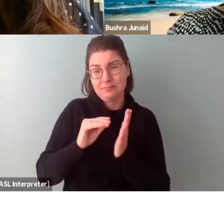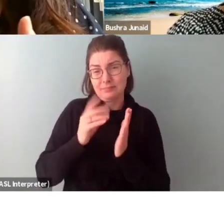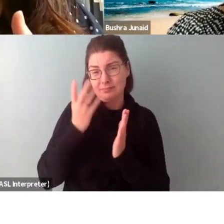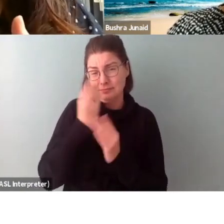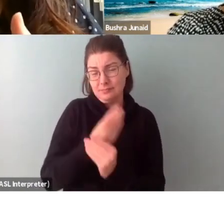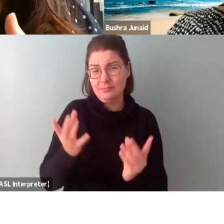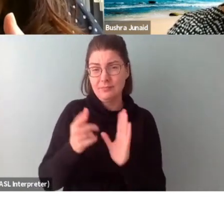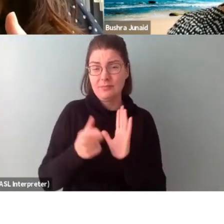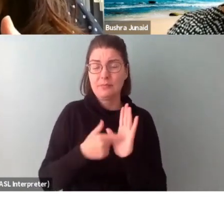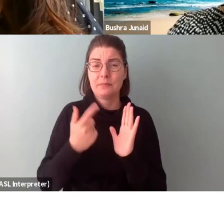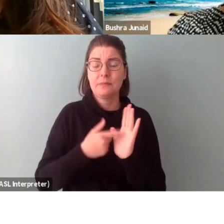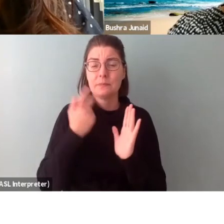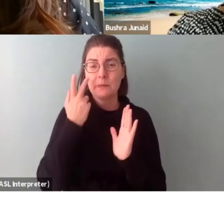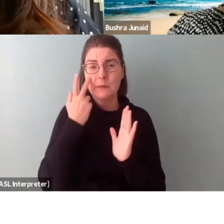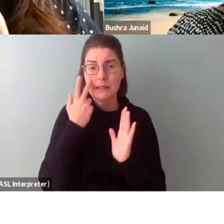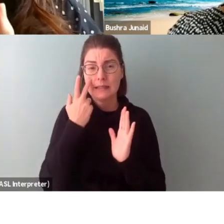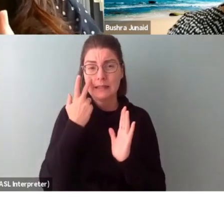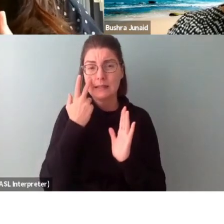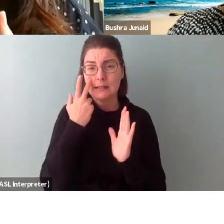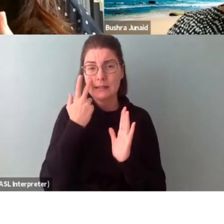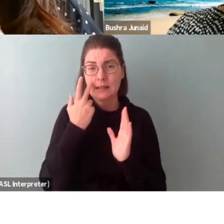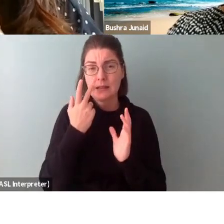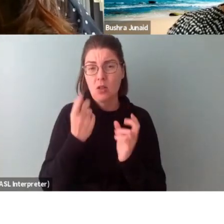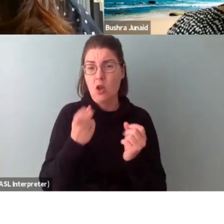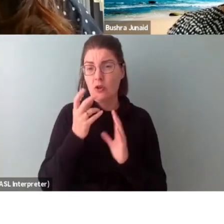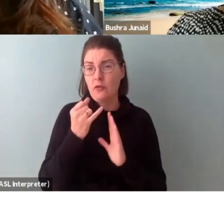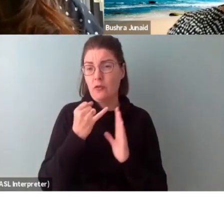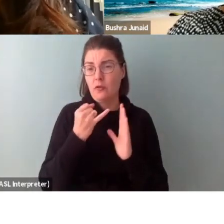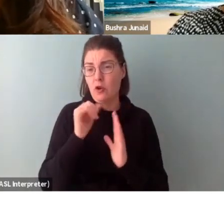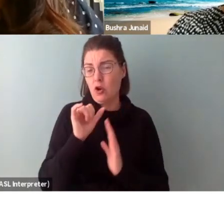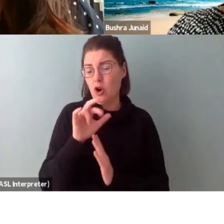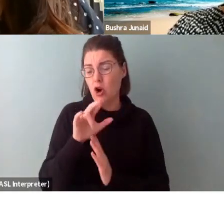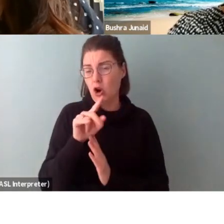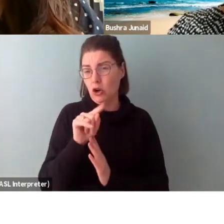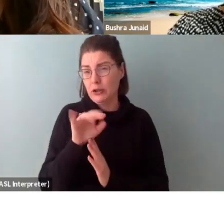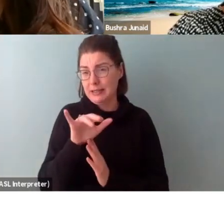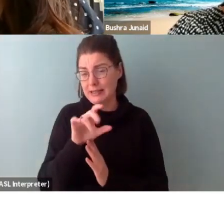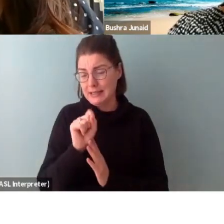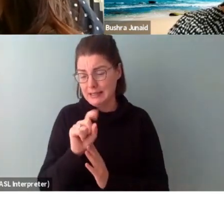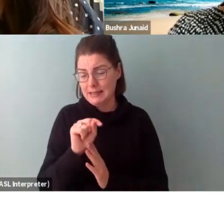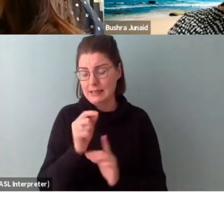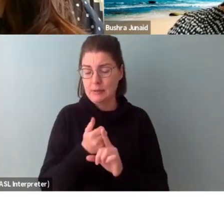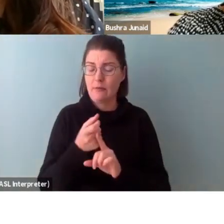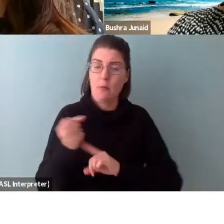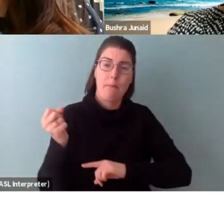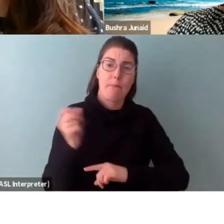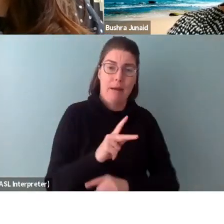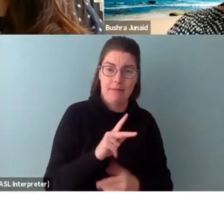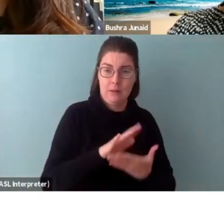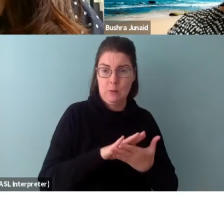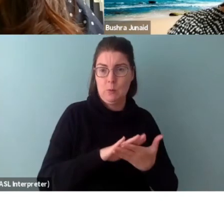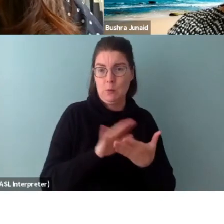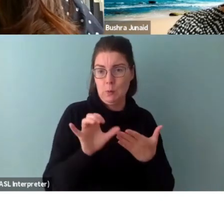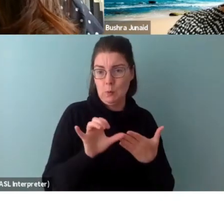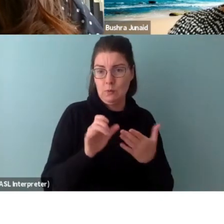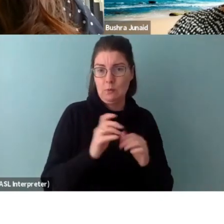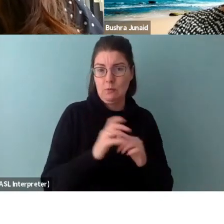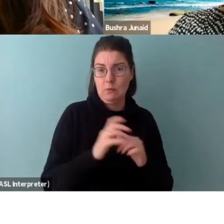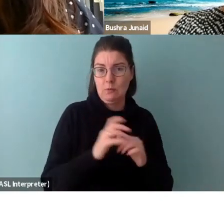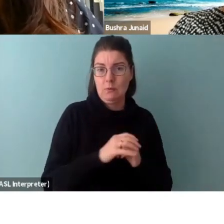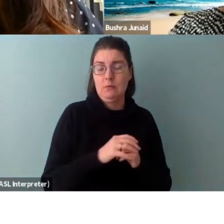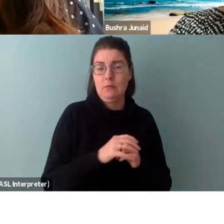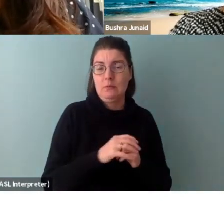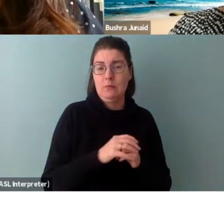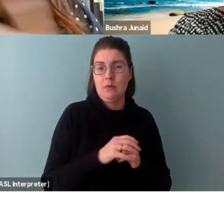we're sometimes seeing a significant number of artists who may be going back to school as well at a later career